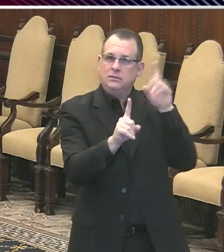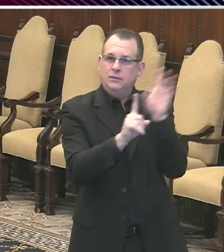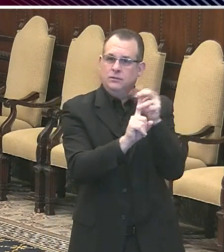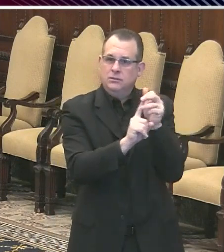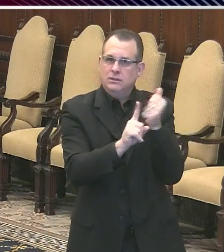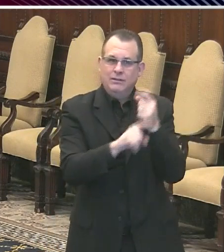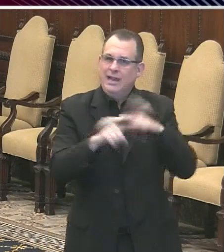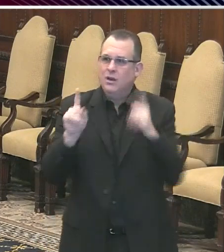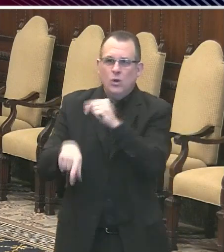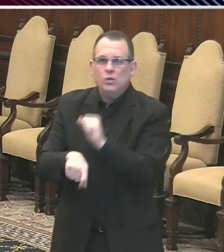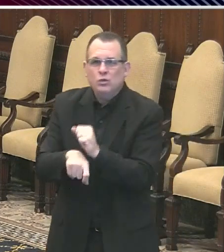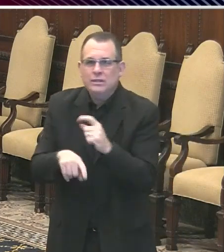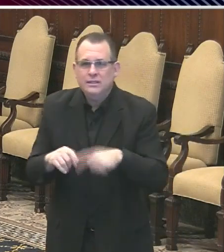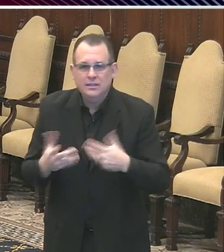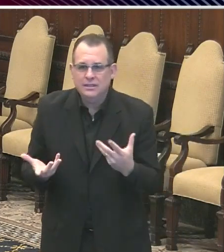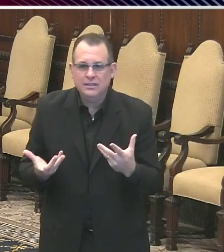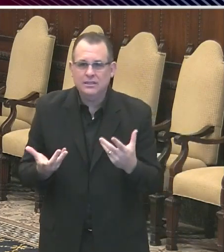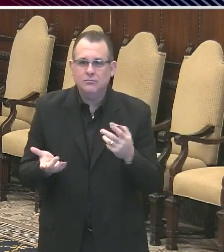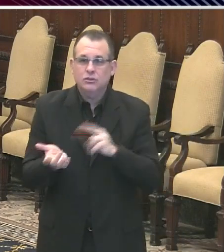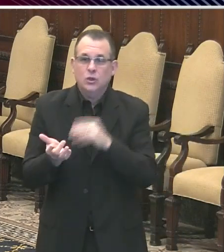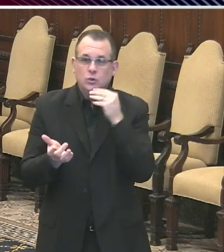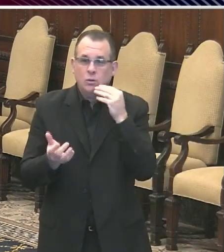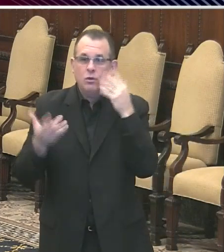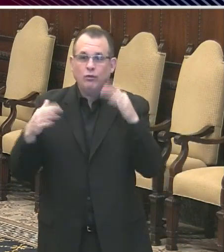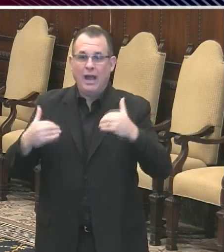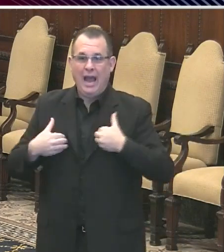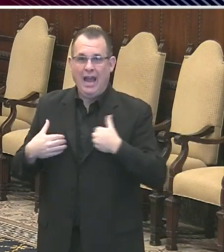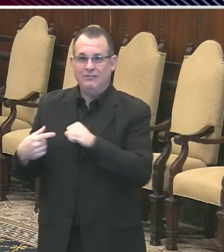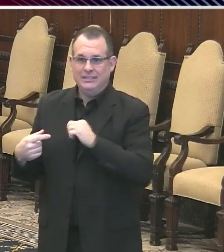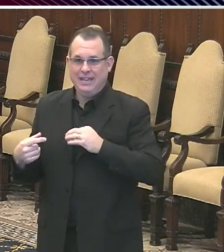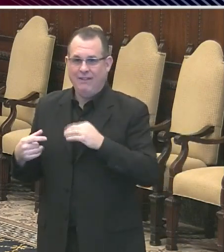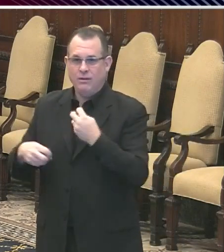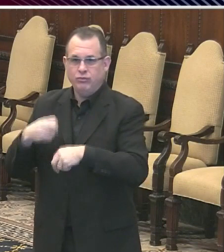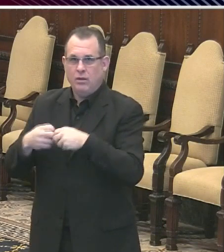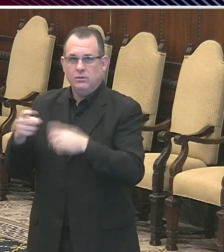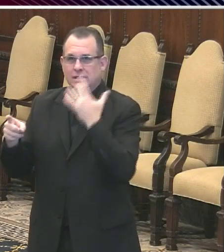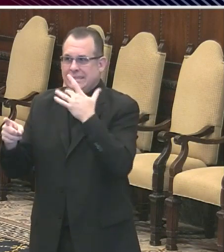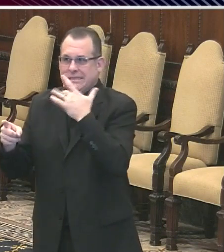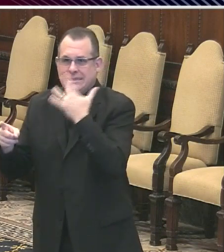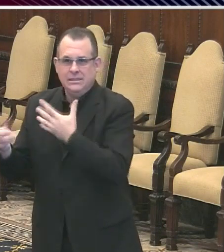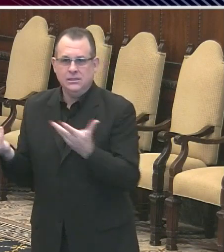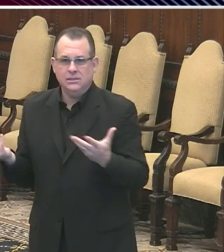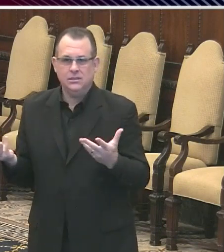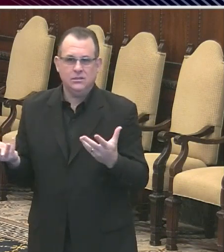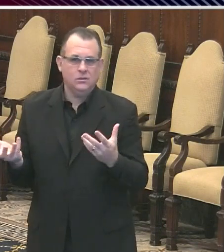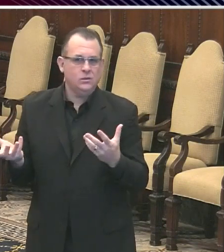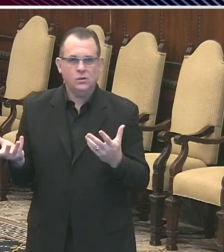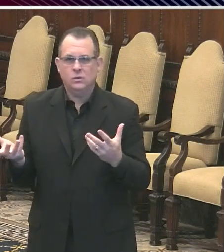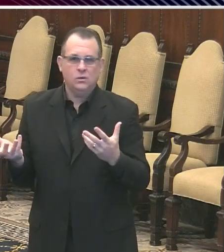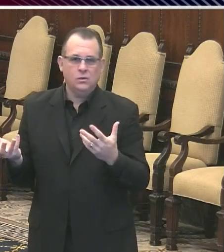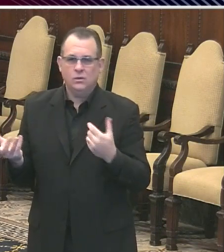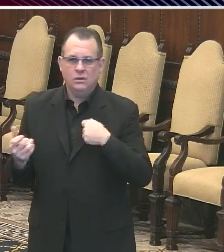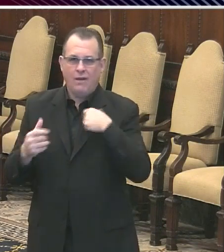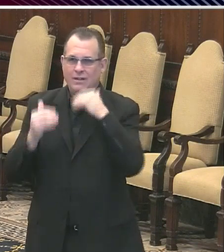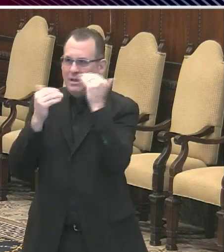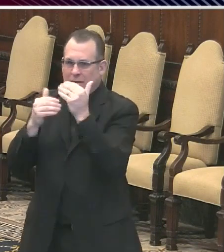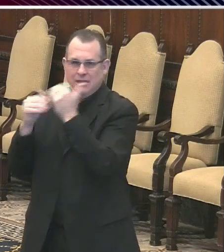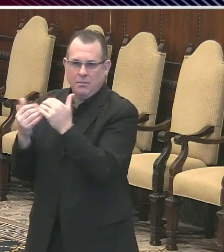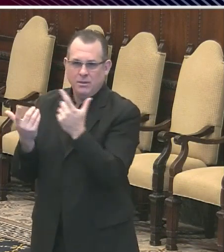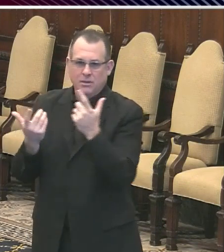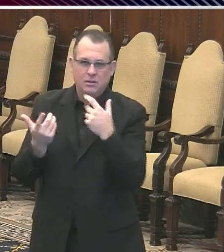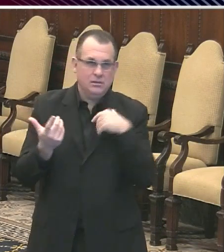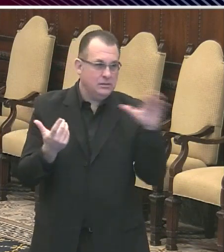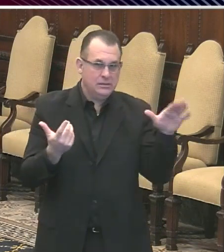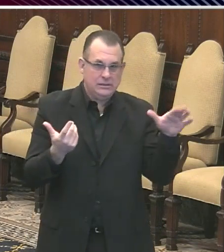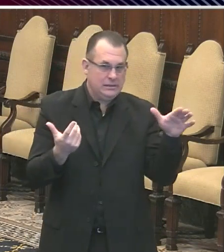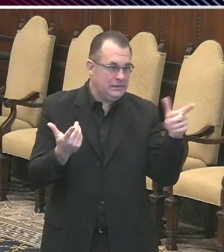agencies. They have limited staff. So all of them are somewhat limited. And so these are nursing homes that were particularly limited, and we thought giving them a few volunteers could help out